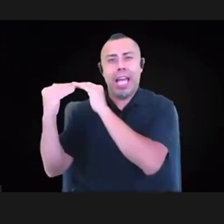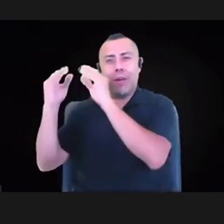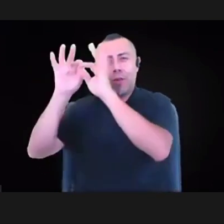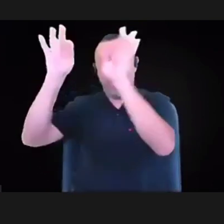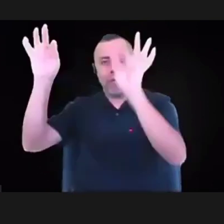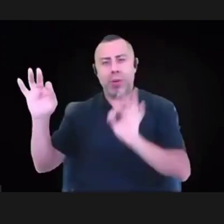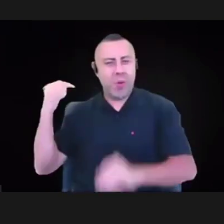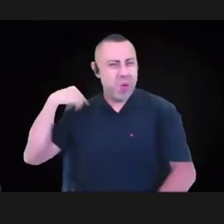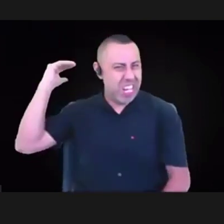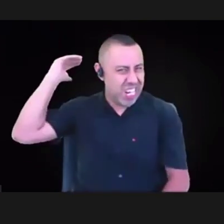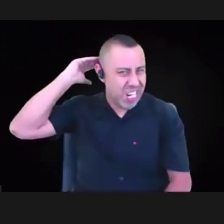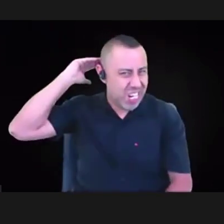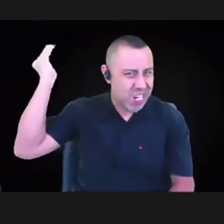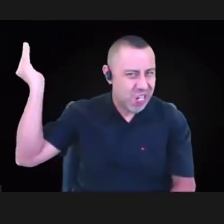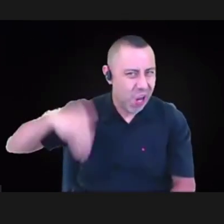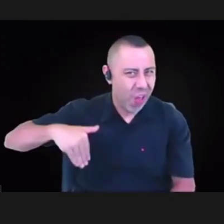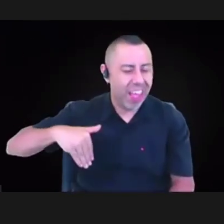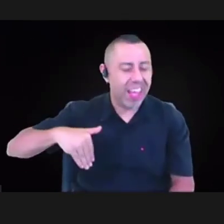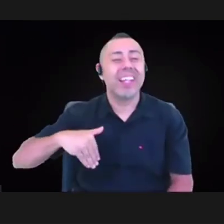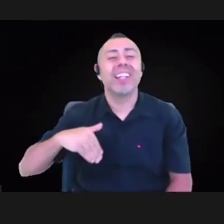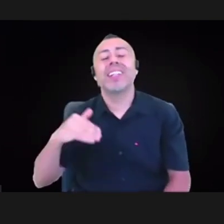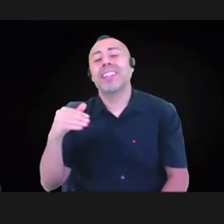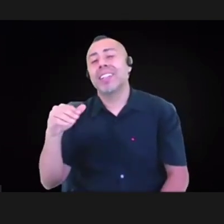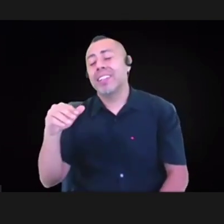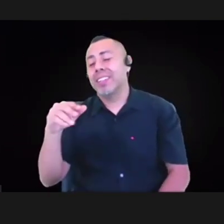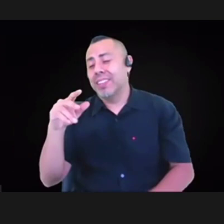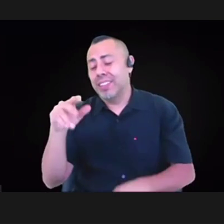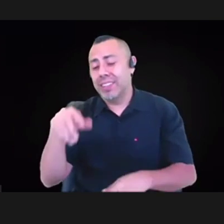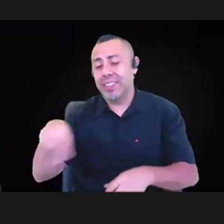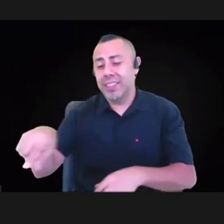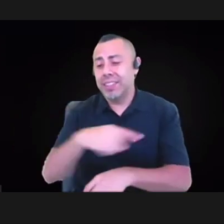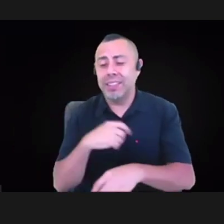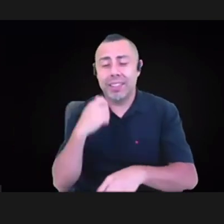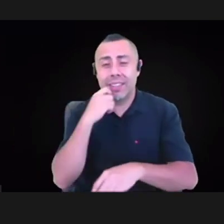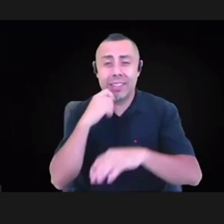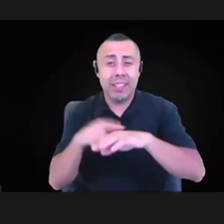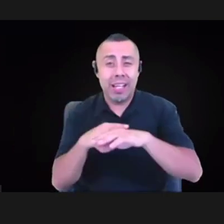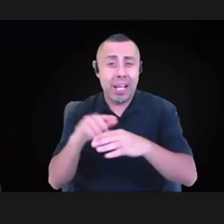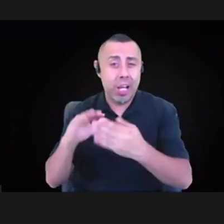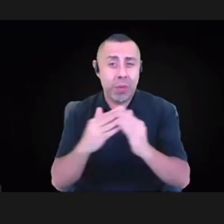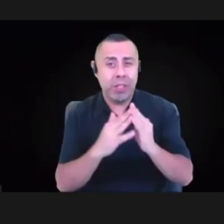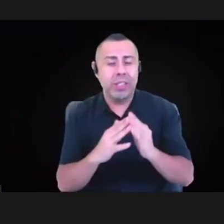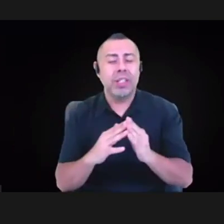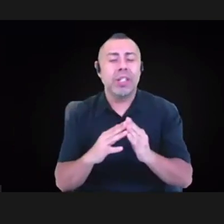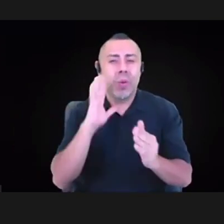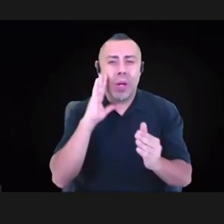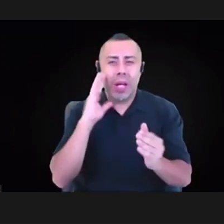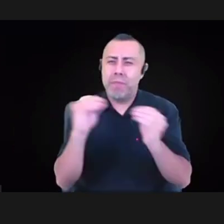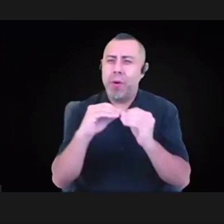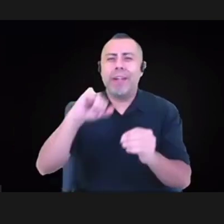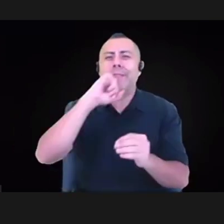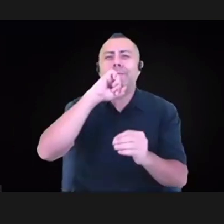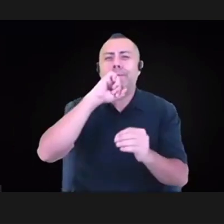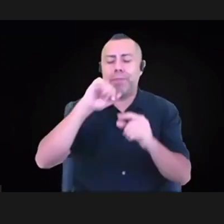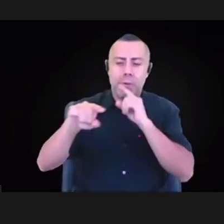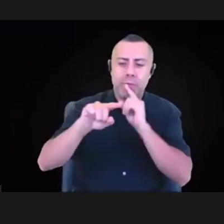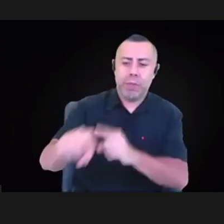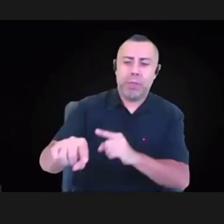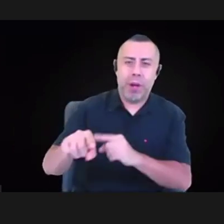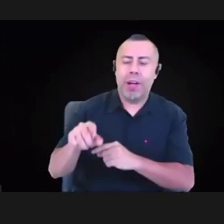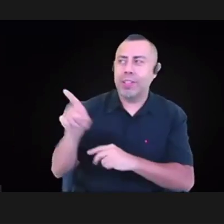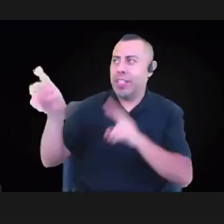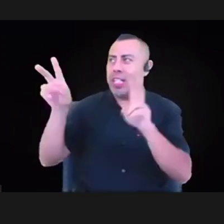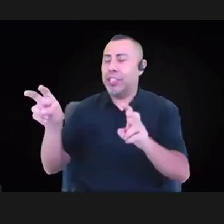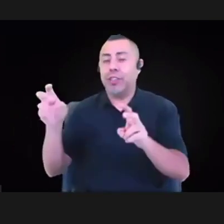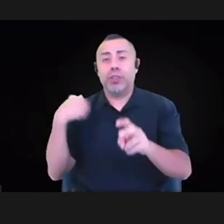needs of their communities. So when we made these rapid response grants, we were able to, uh, to use the framework to think